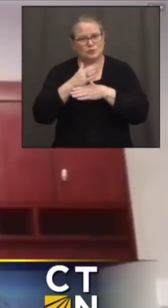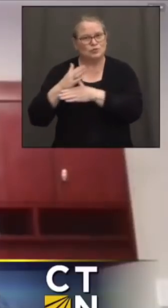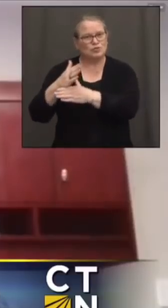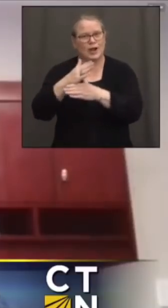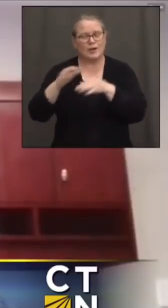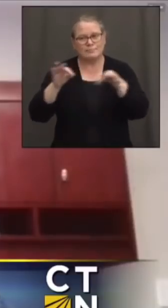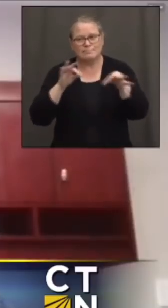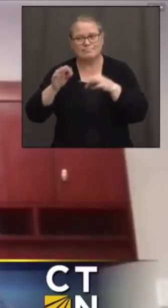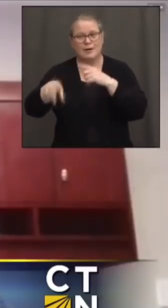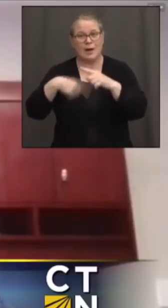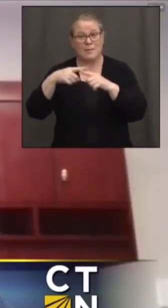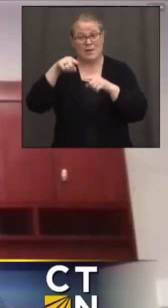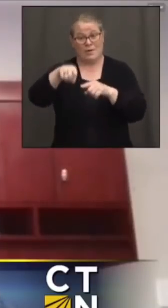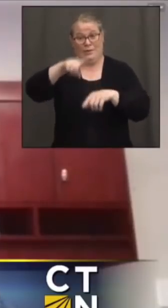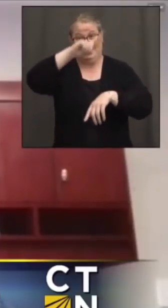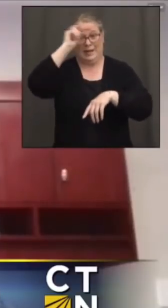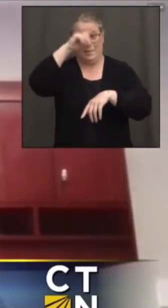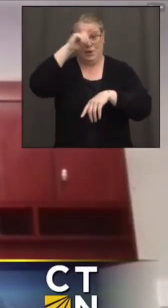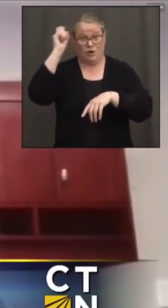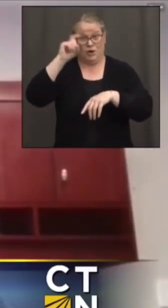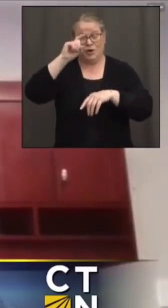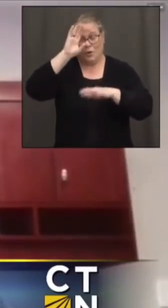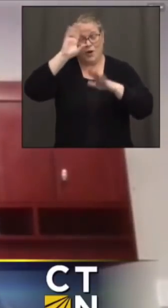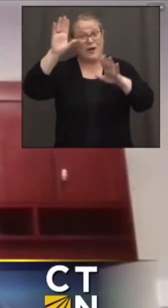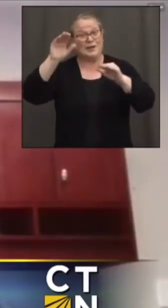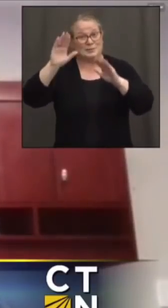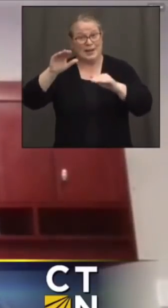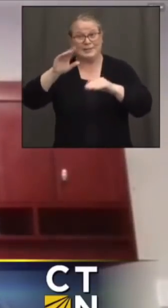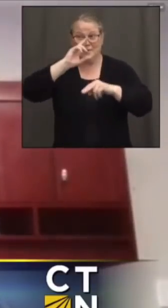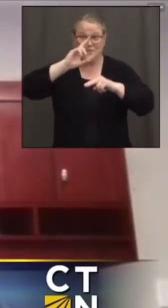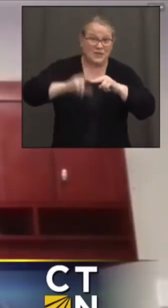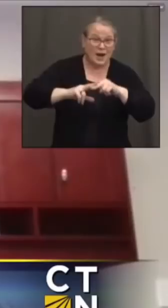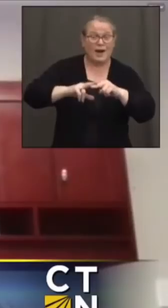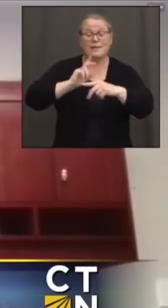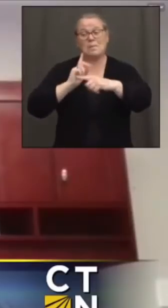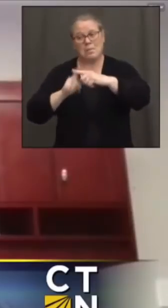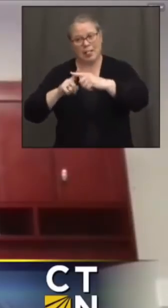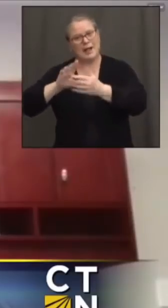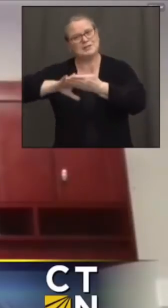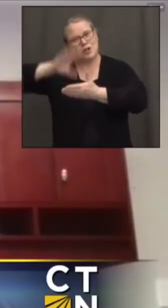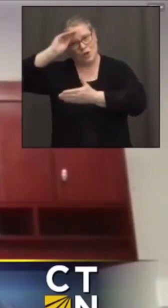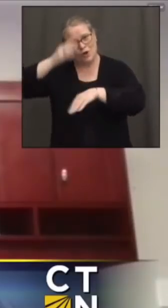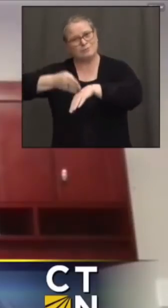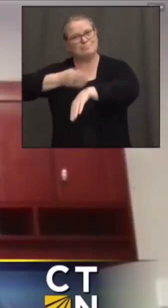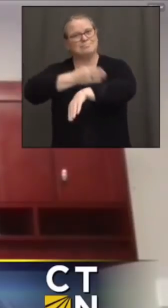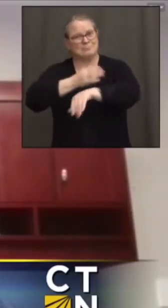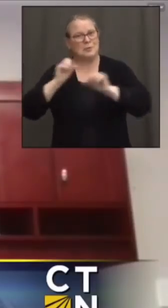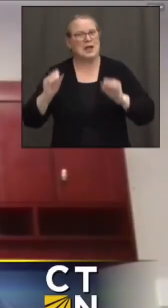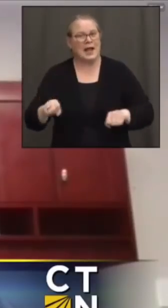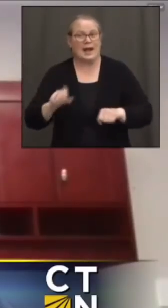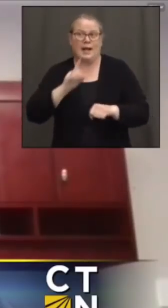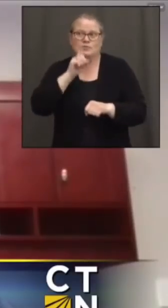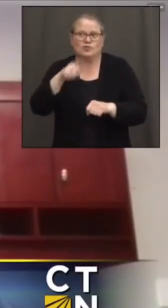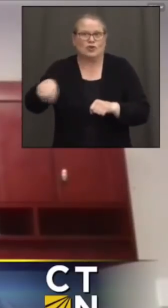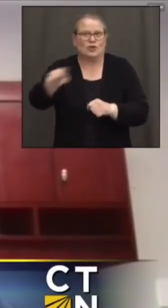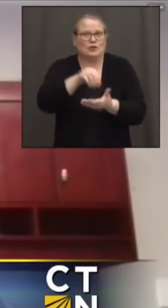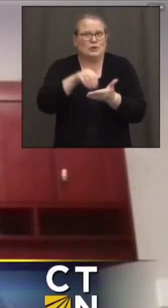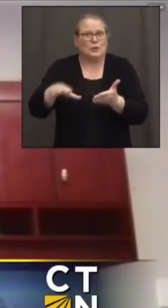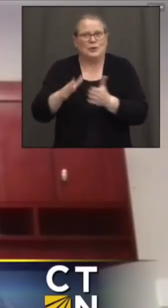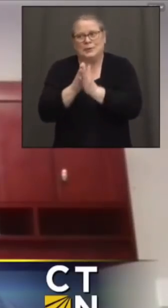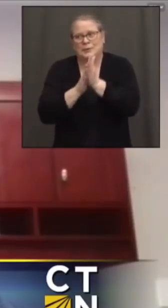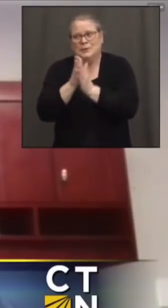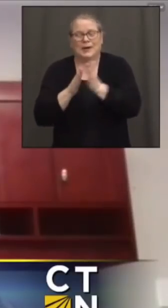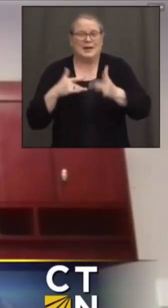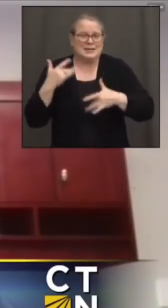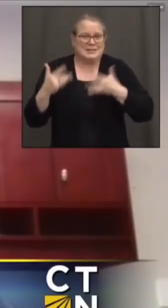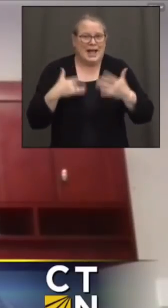a summer of enrichment and fun for our students. And I'm sure they can't wait, having the year that